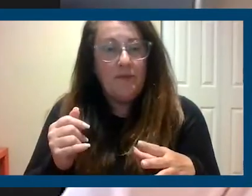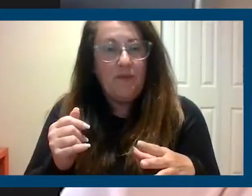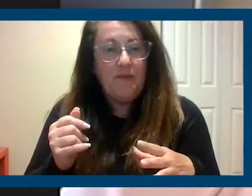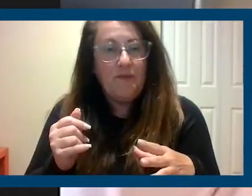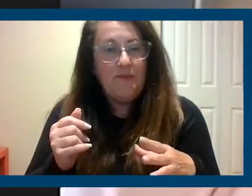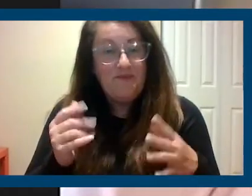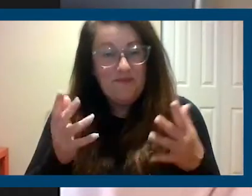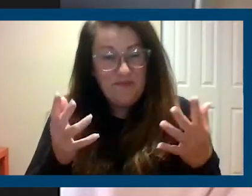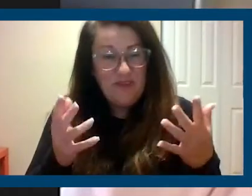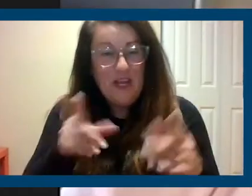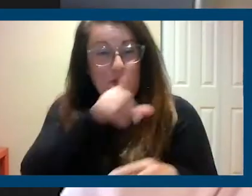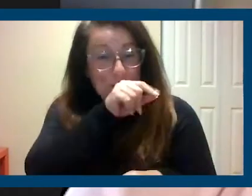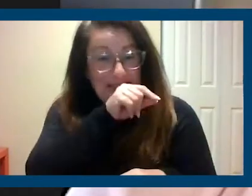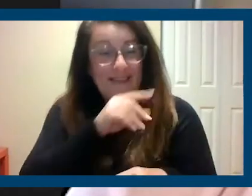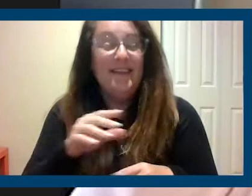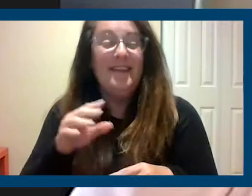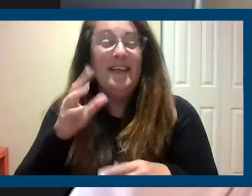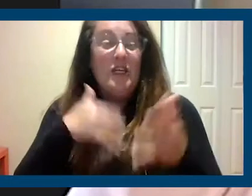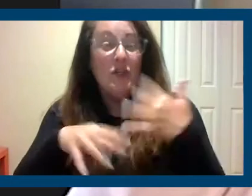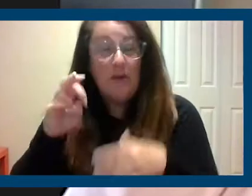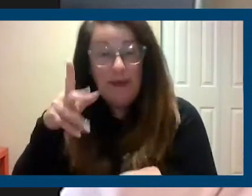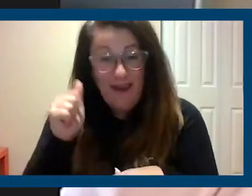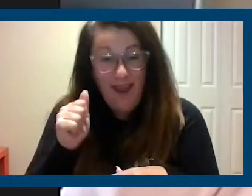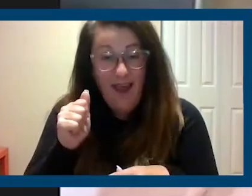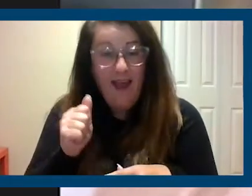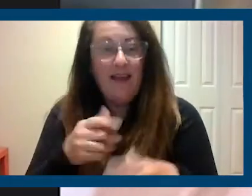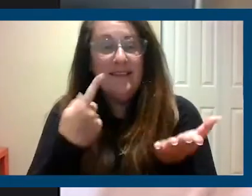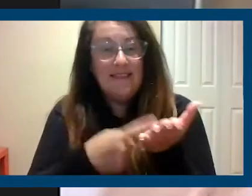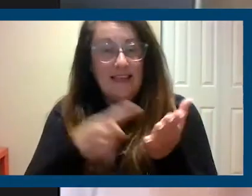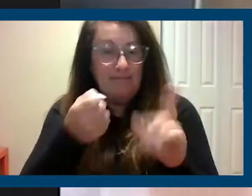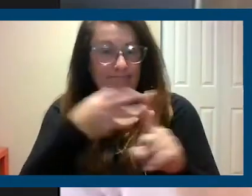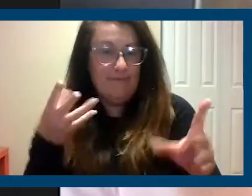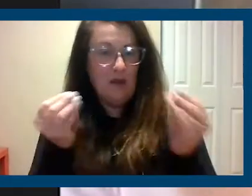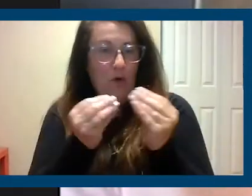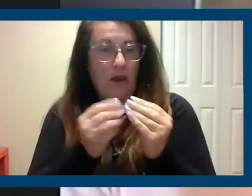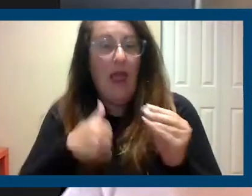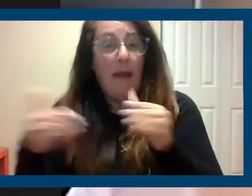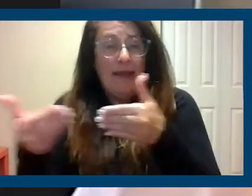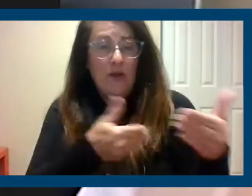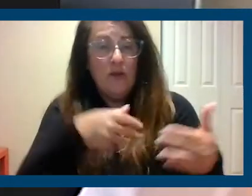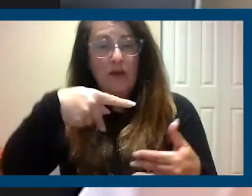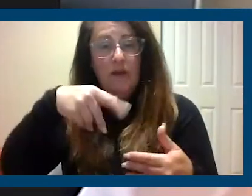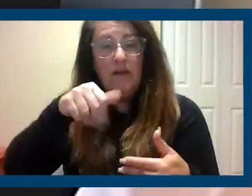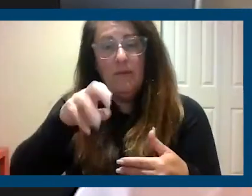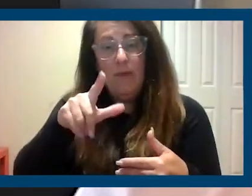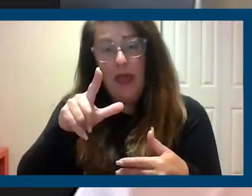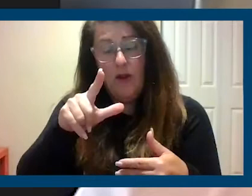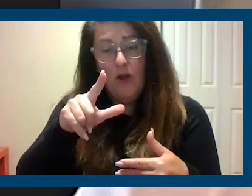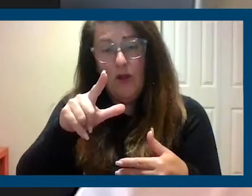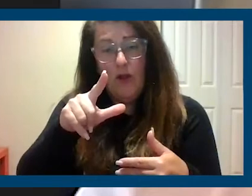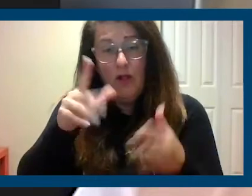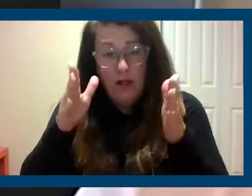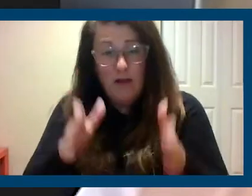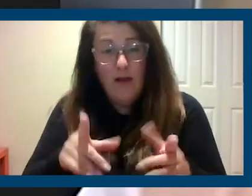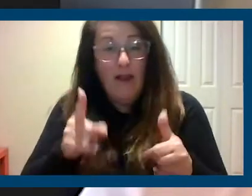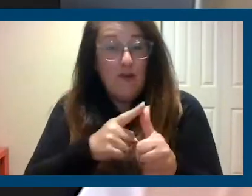important stuff would be great. So I'm going to introduce our panelists one by one. I'm going to bring on first Kevin De